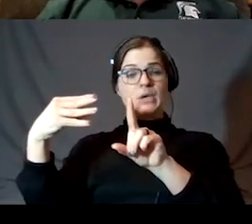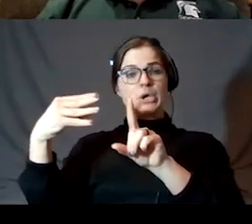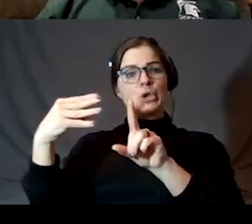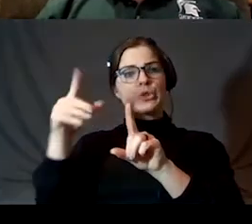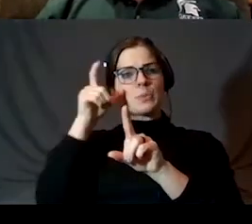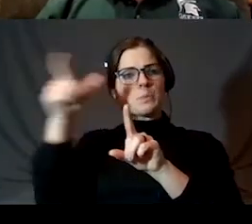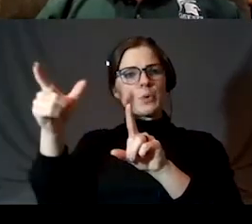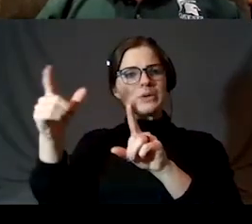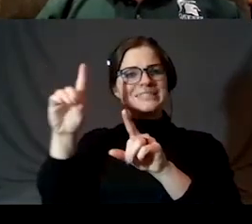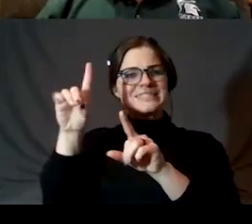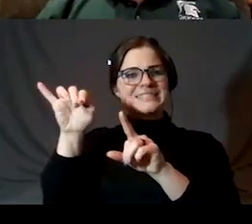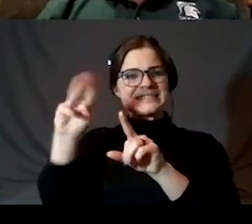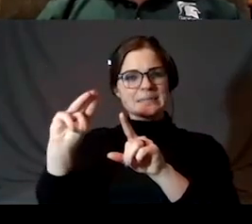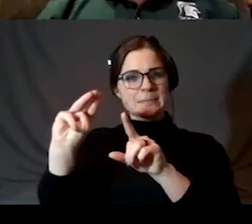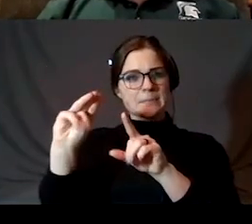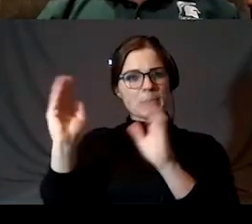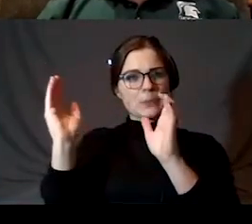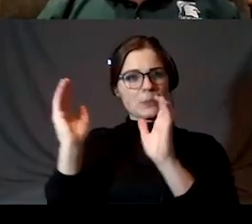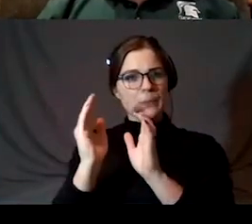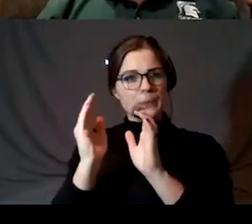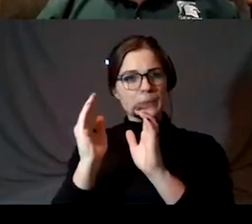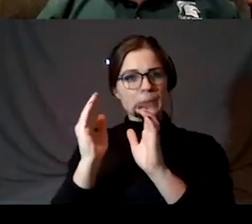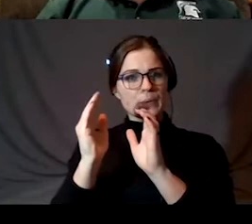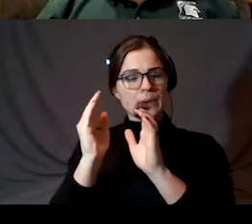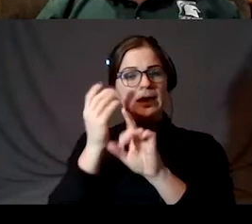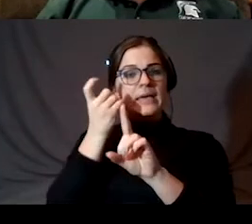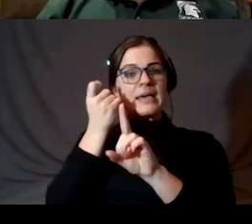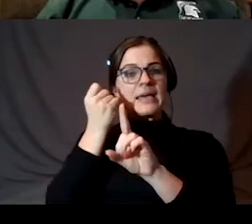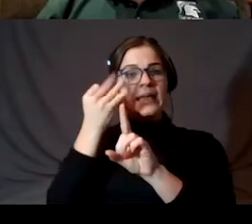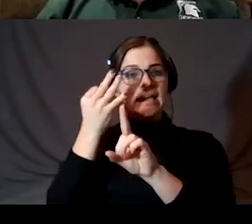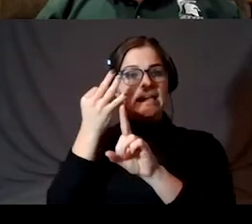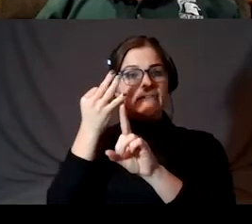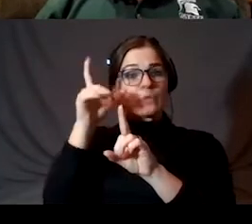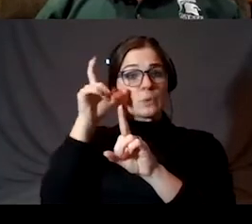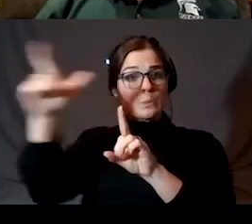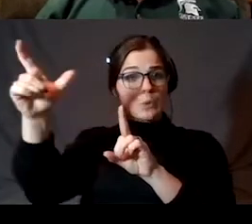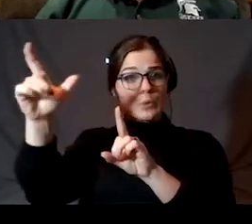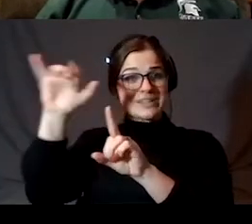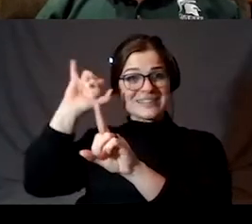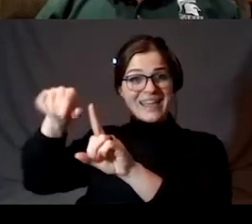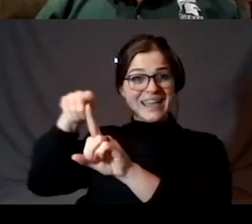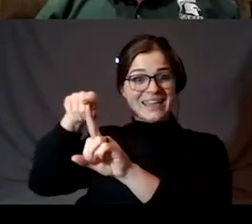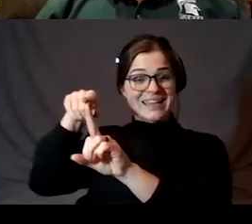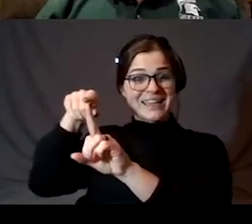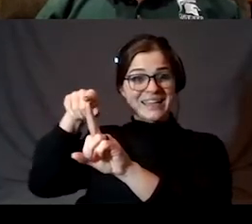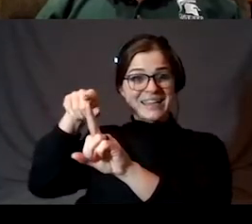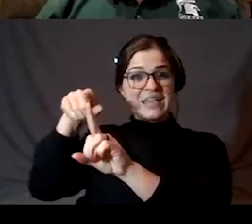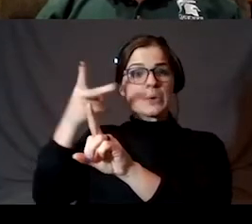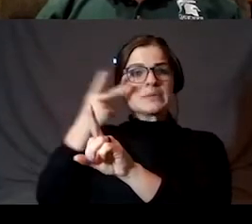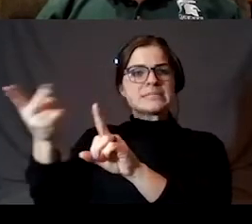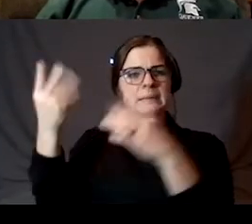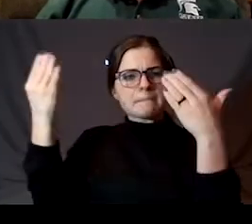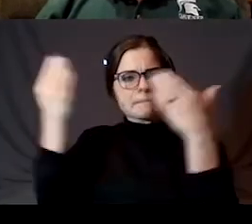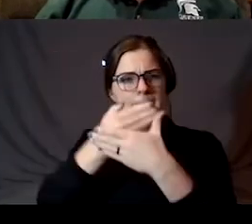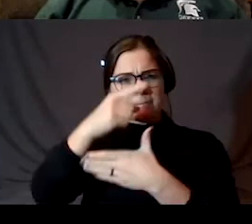disk. And anytime the moon is inside of this part here, we would simply see a black